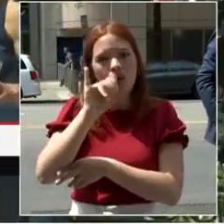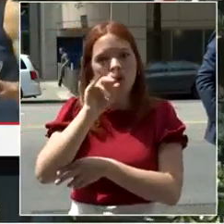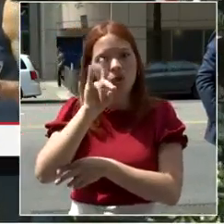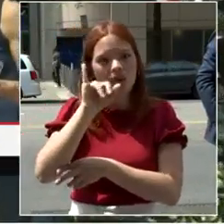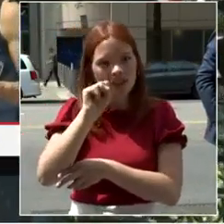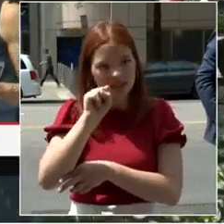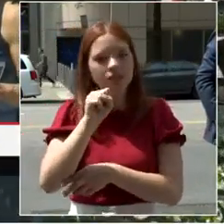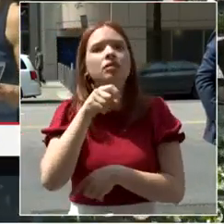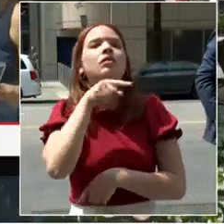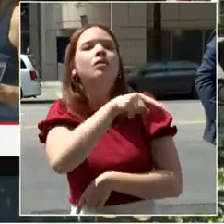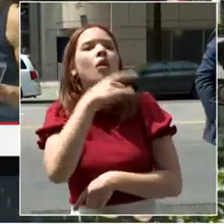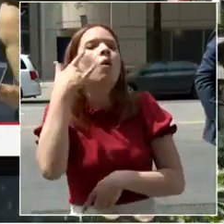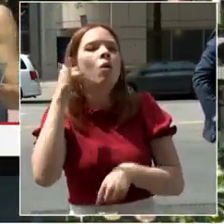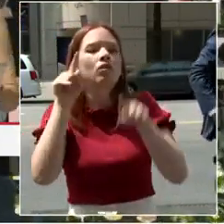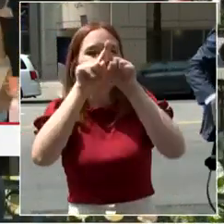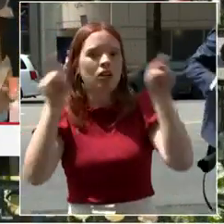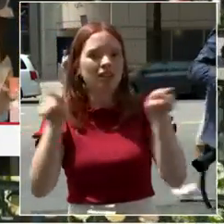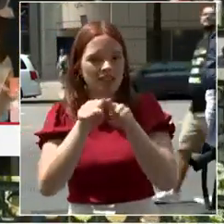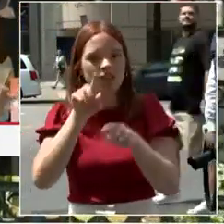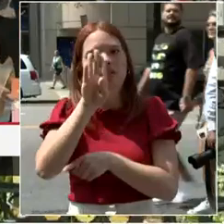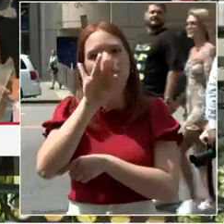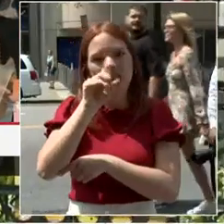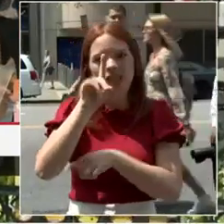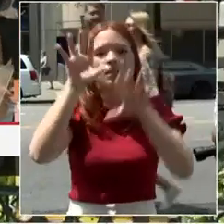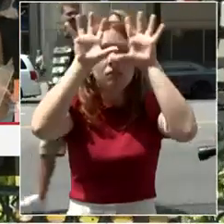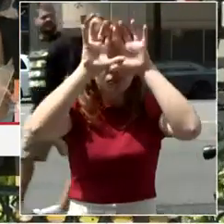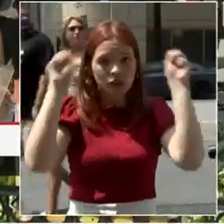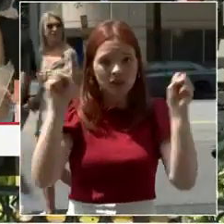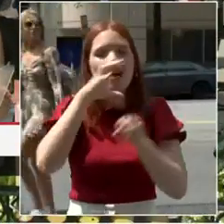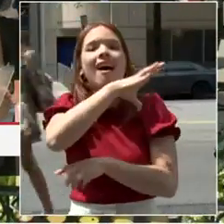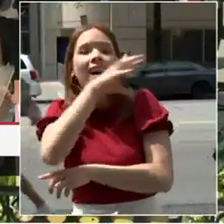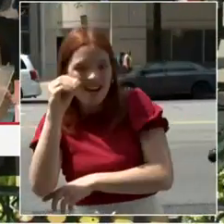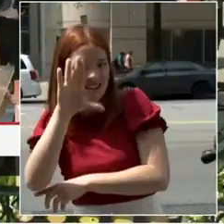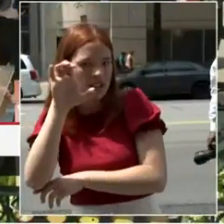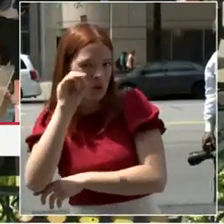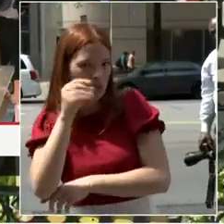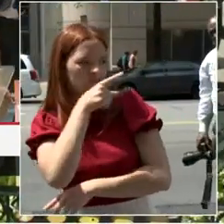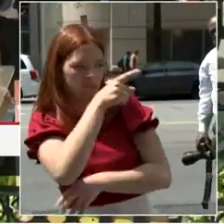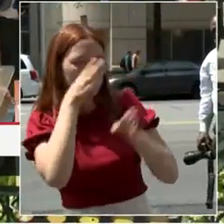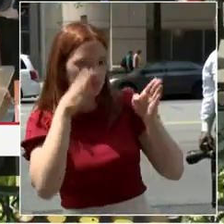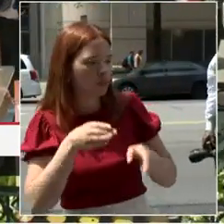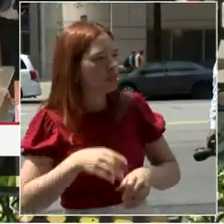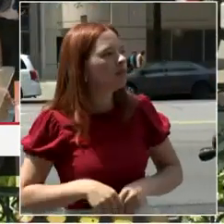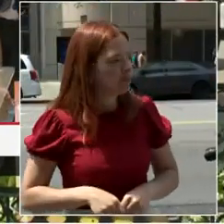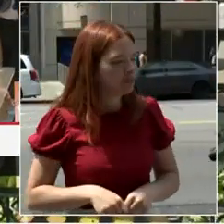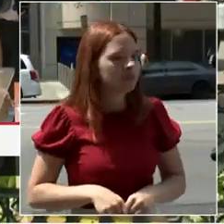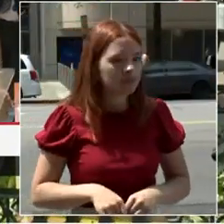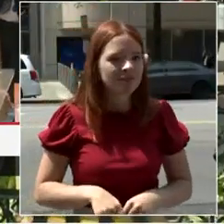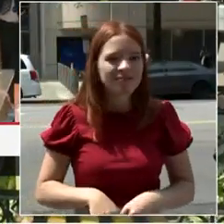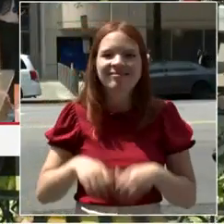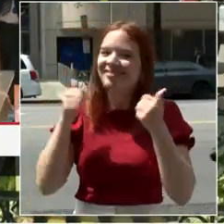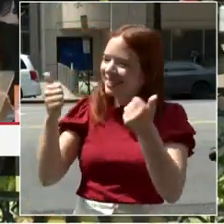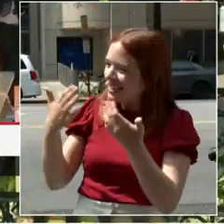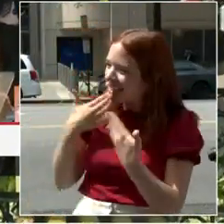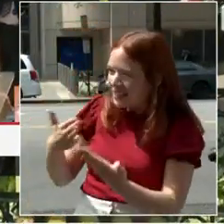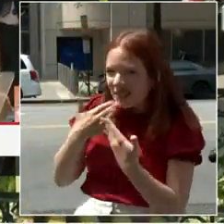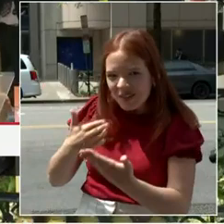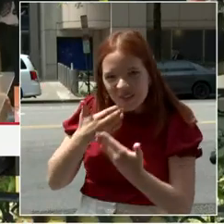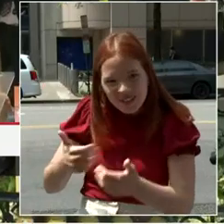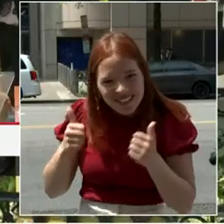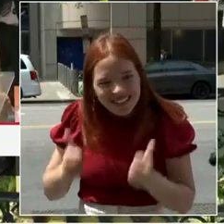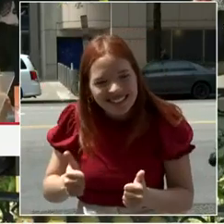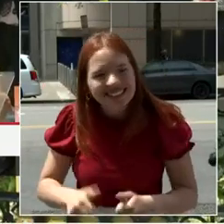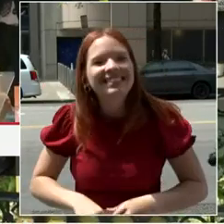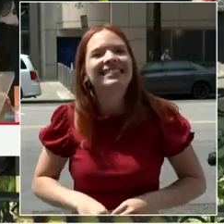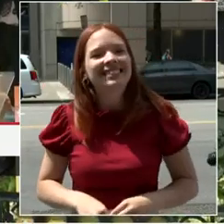Alrighty. Thank you. Well, Jaren has basically said it all, but just to summarize quickly, my name is Leona Agaritas, and I am the president